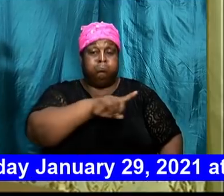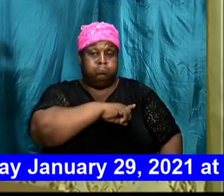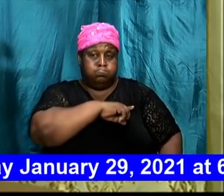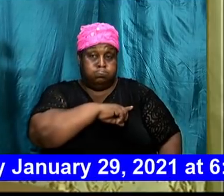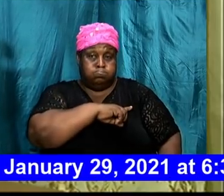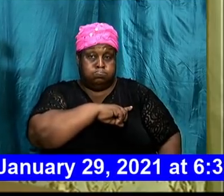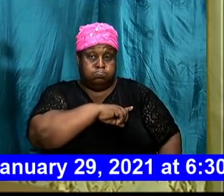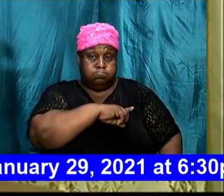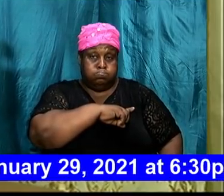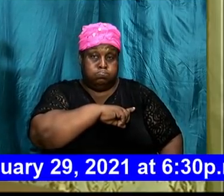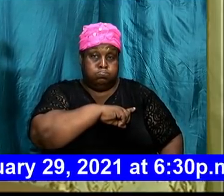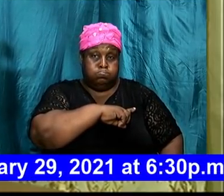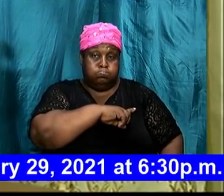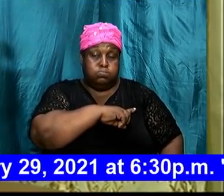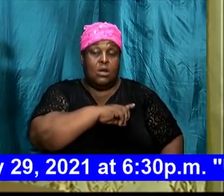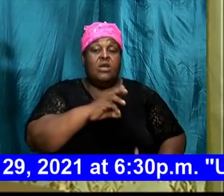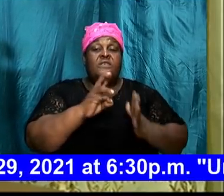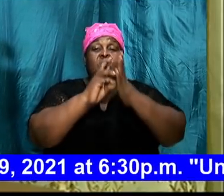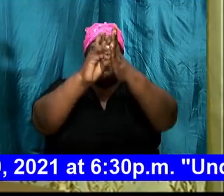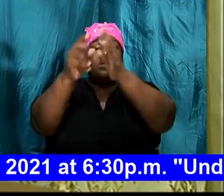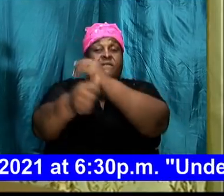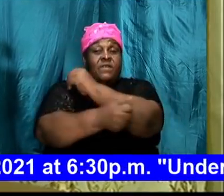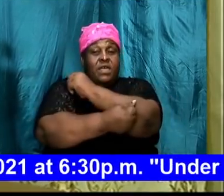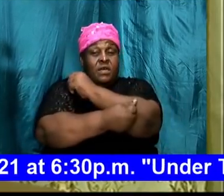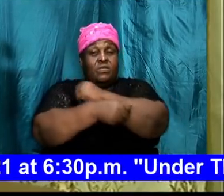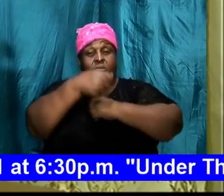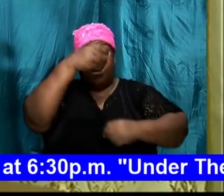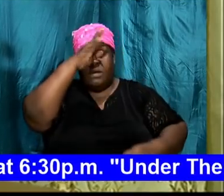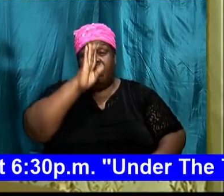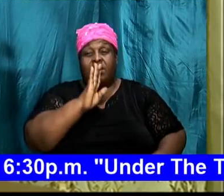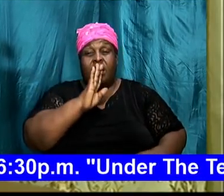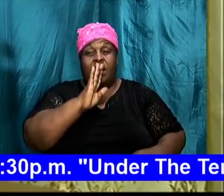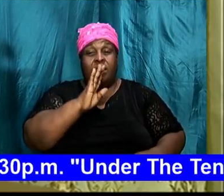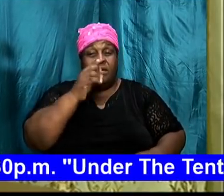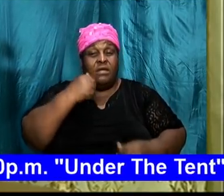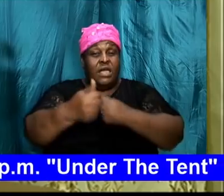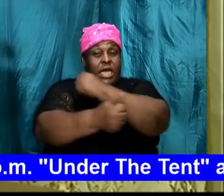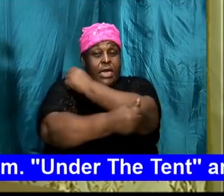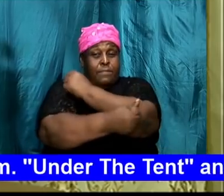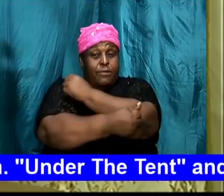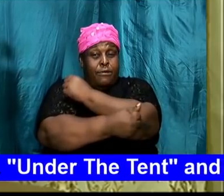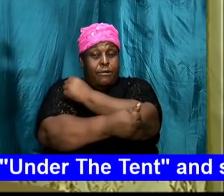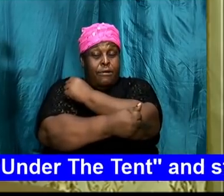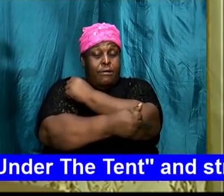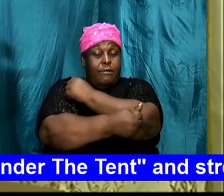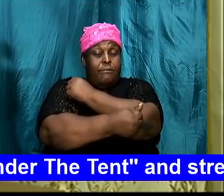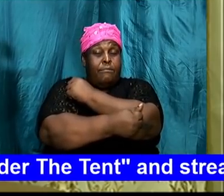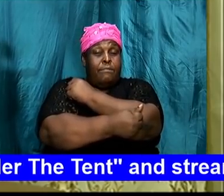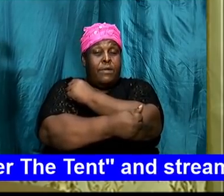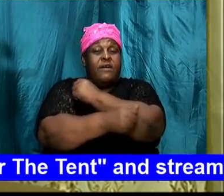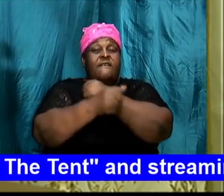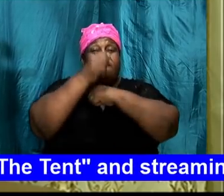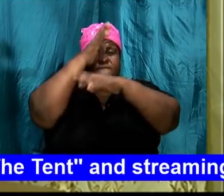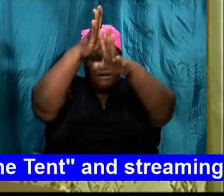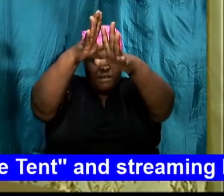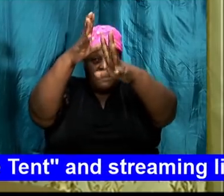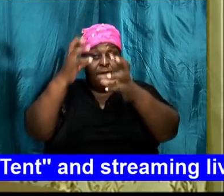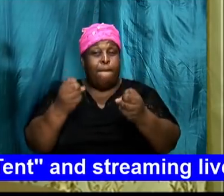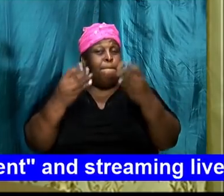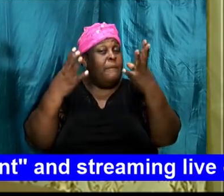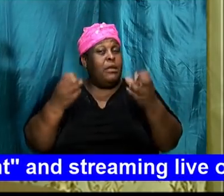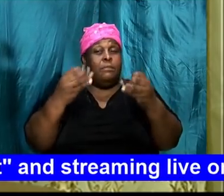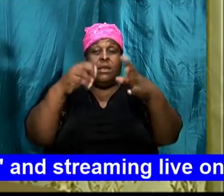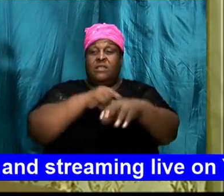So the will of God for Abraham as it pertains to being the father of nations